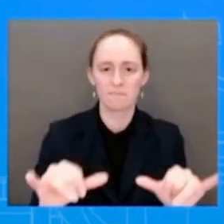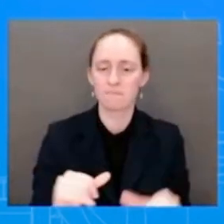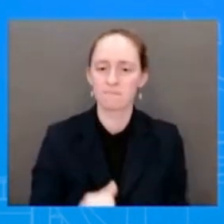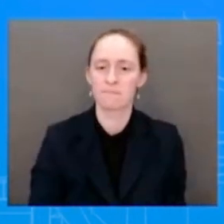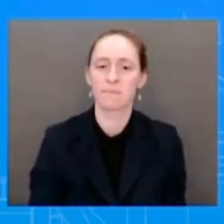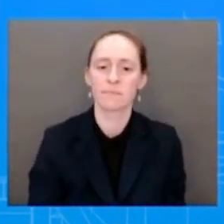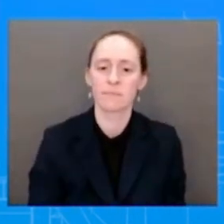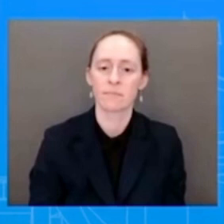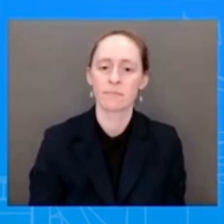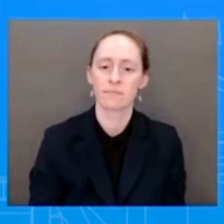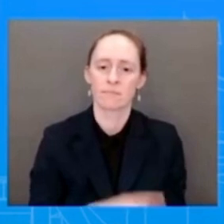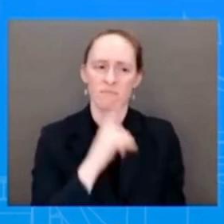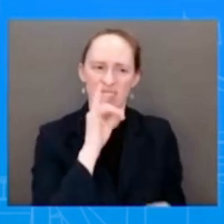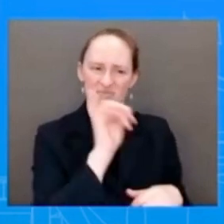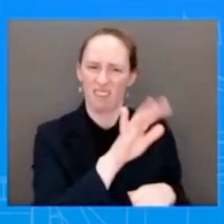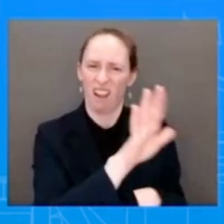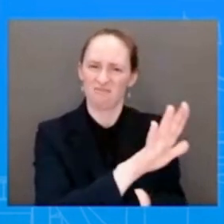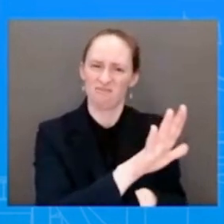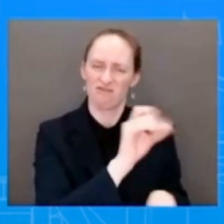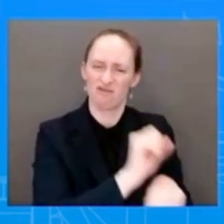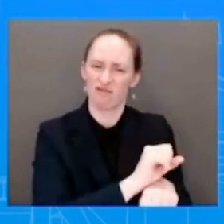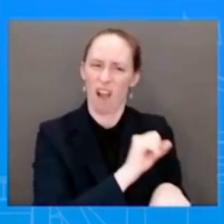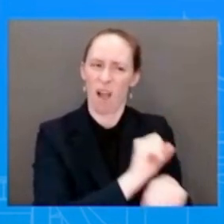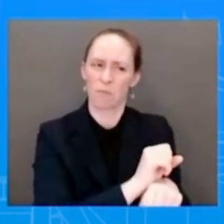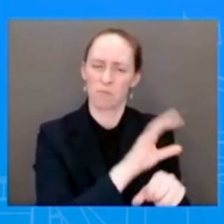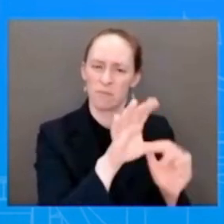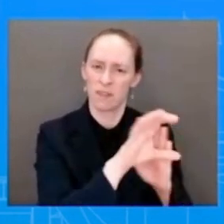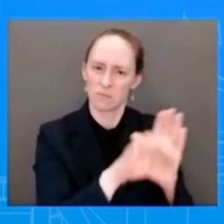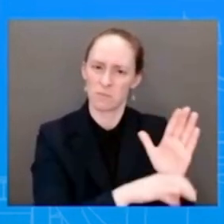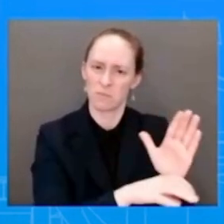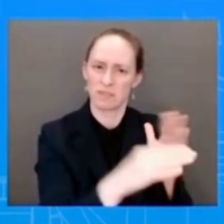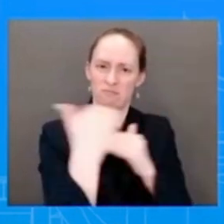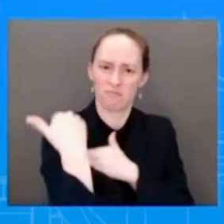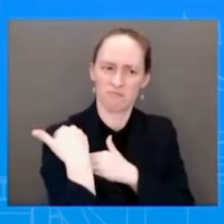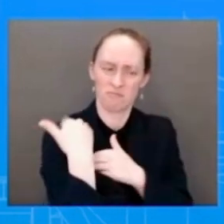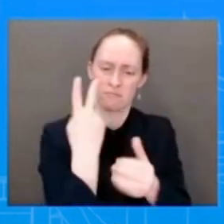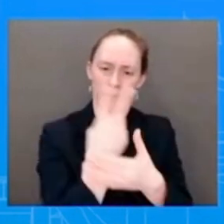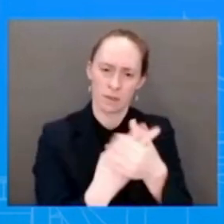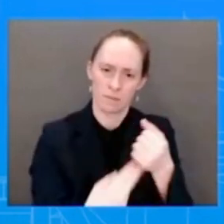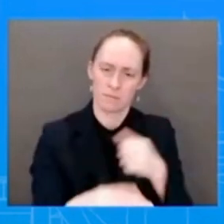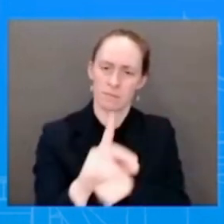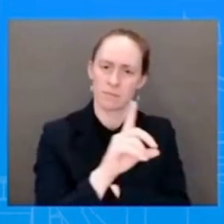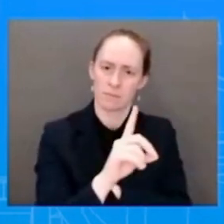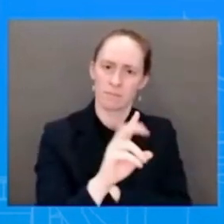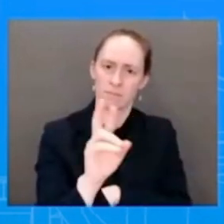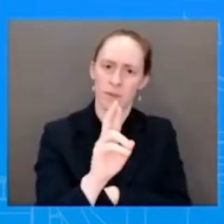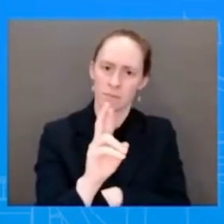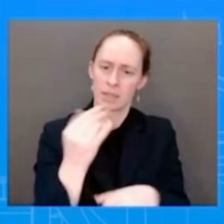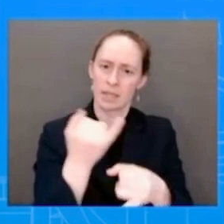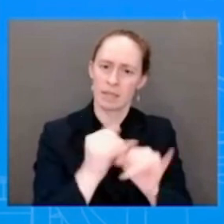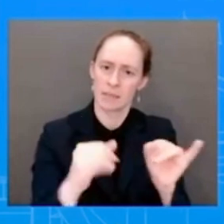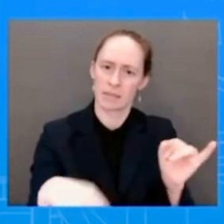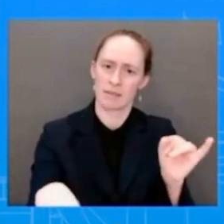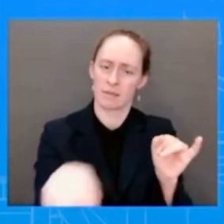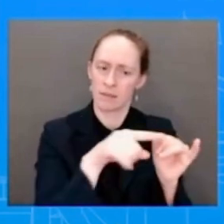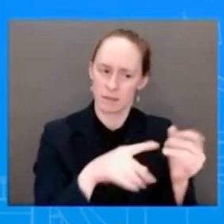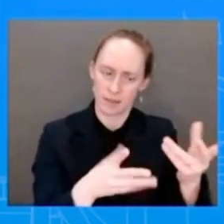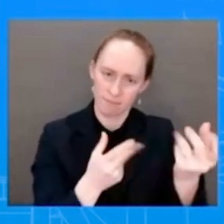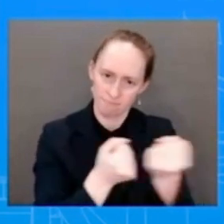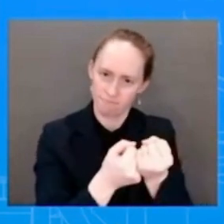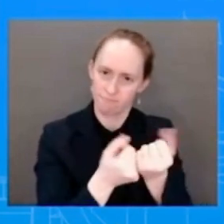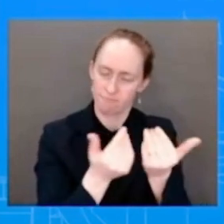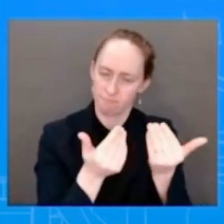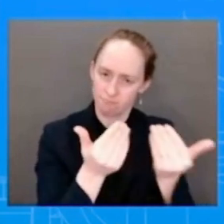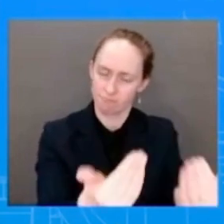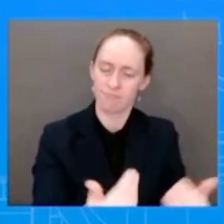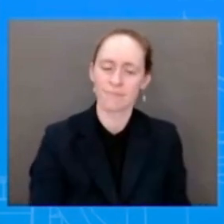Republican, Democrats, and Dependents to get that done, as we have seen this done 78 times before since 1960. But given the